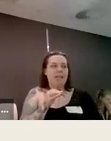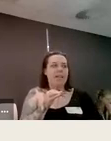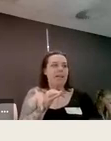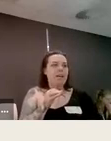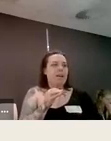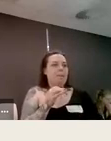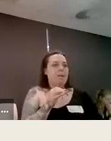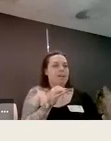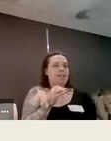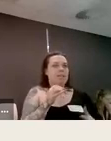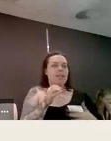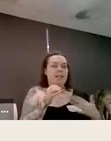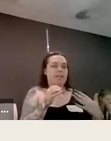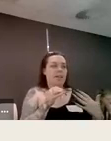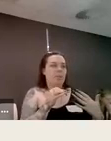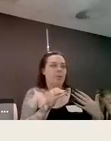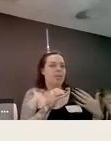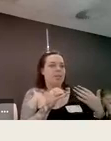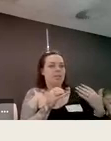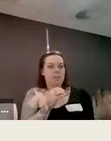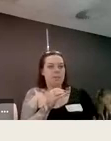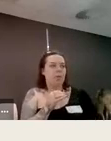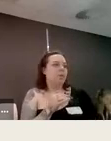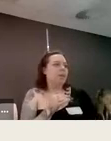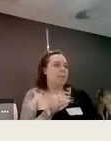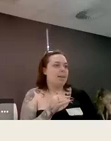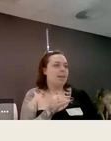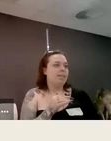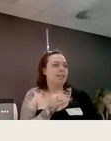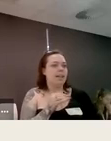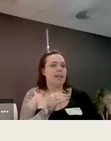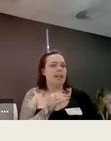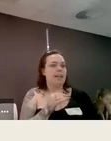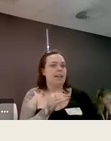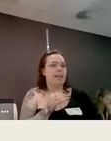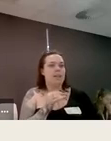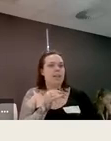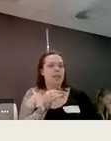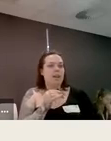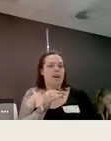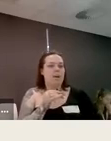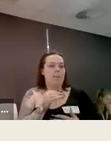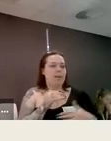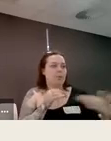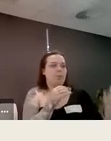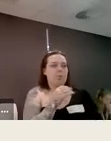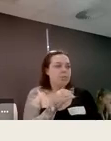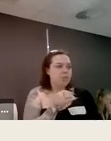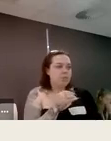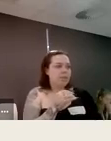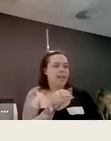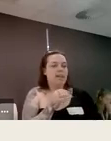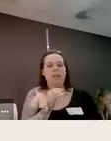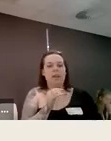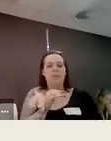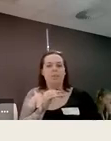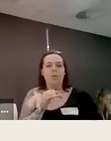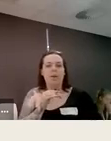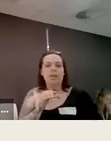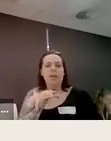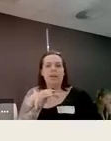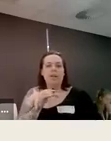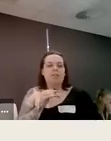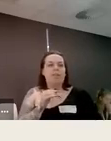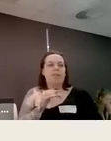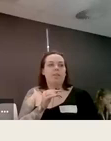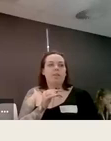just academically but connecting with social groups on campus connecting with um pastoral care on